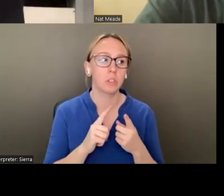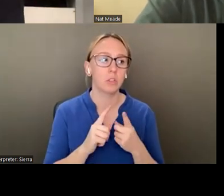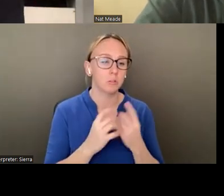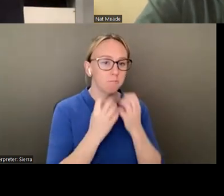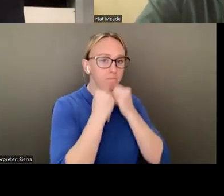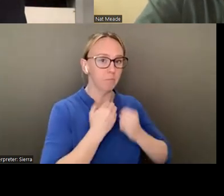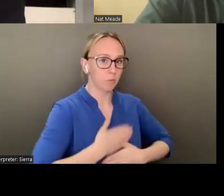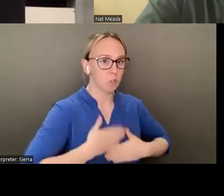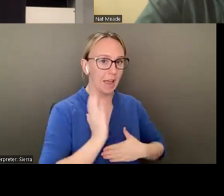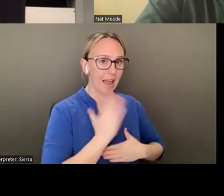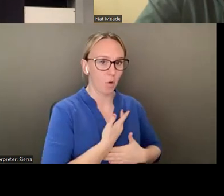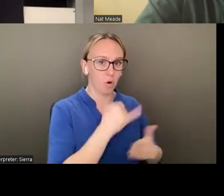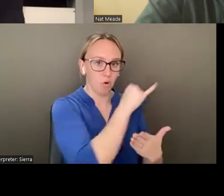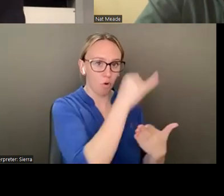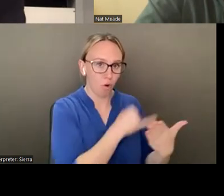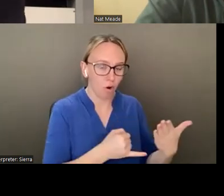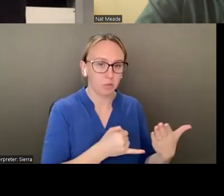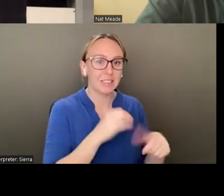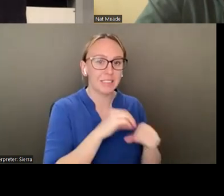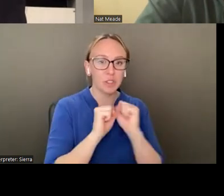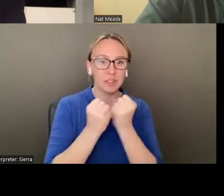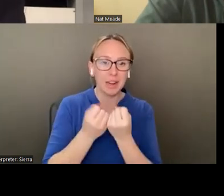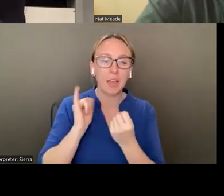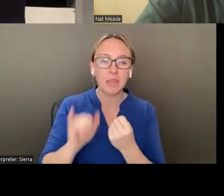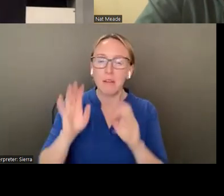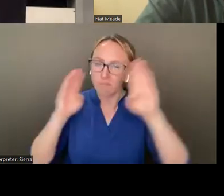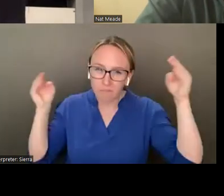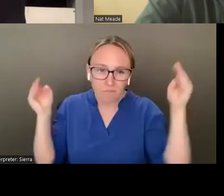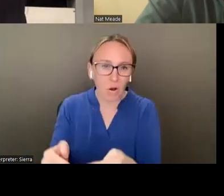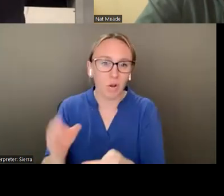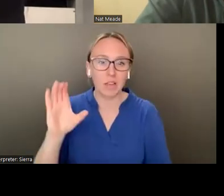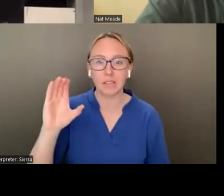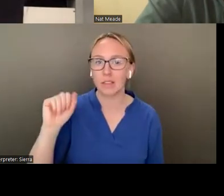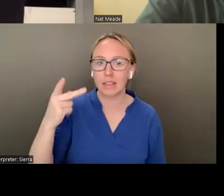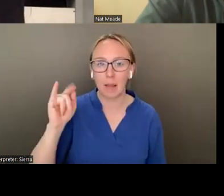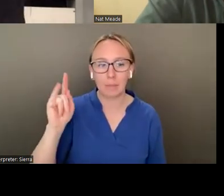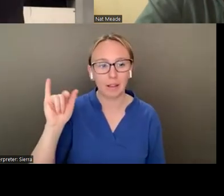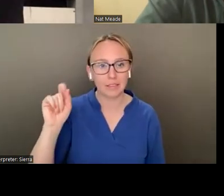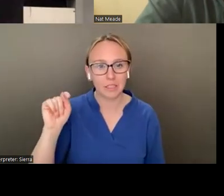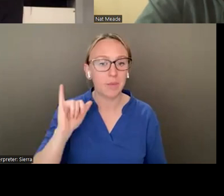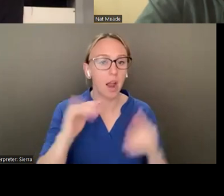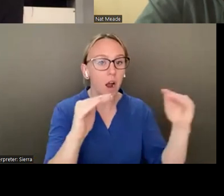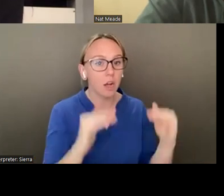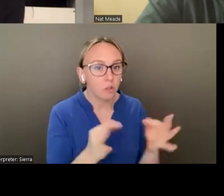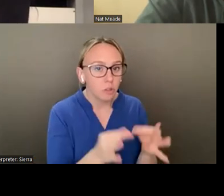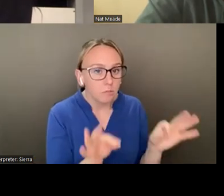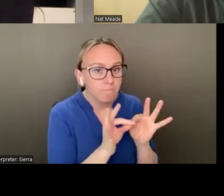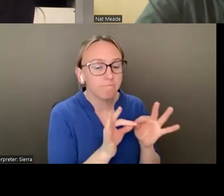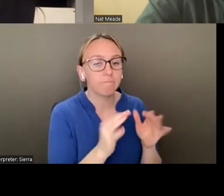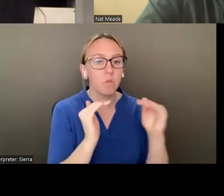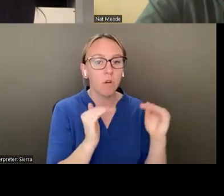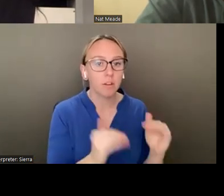society that's so capitalistic that undervalues, underpays cultural workers, creative people.